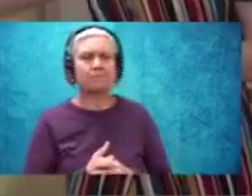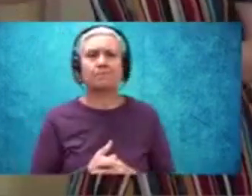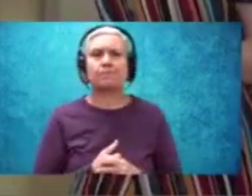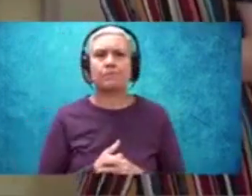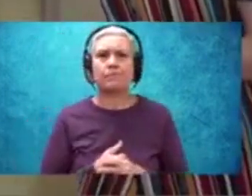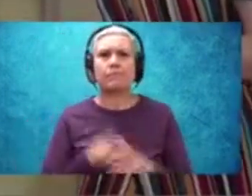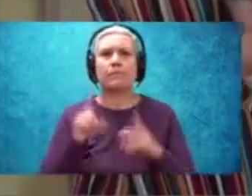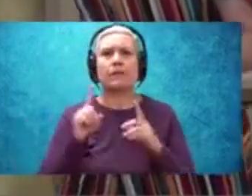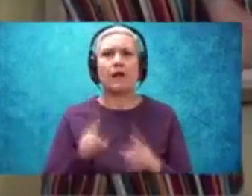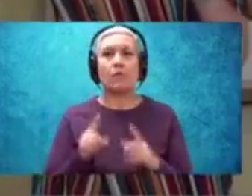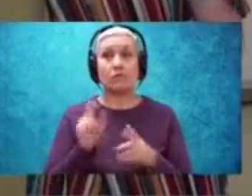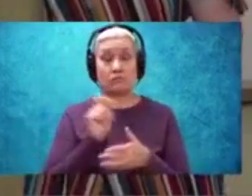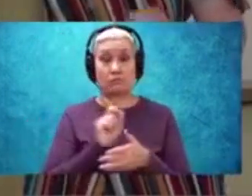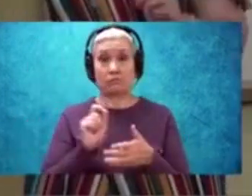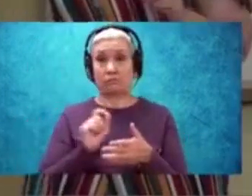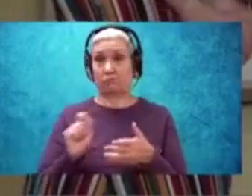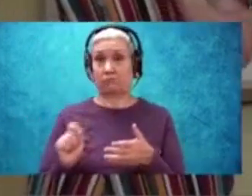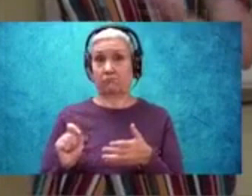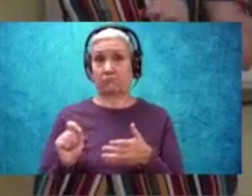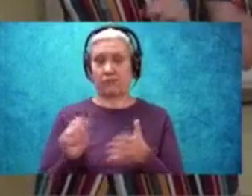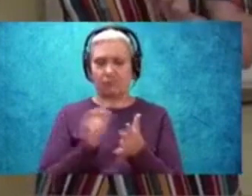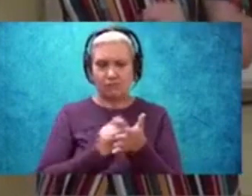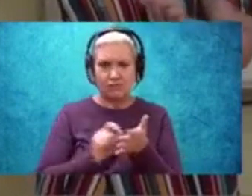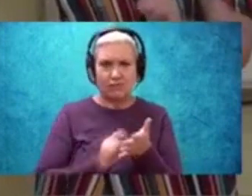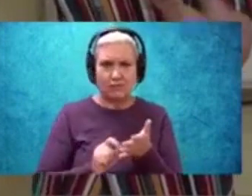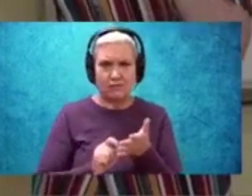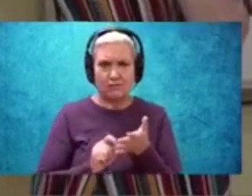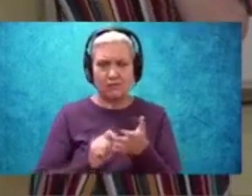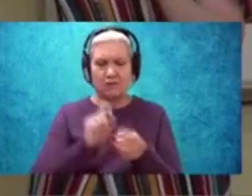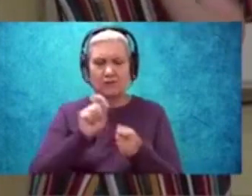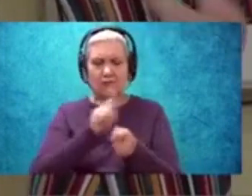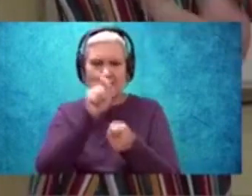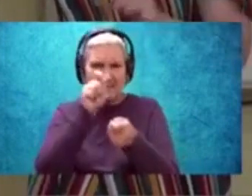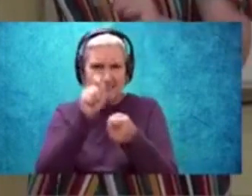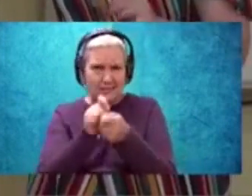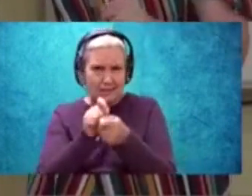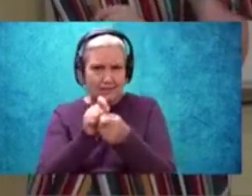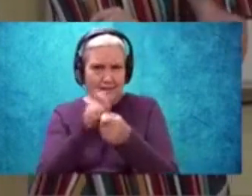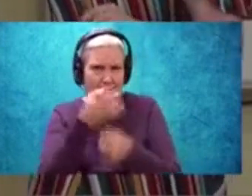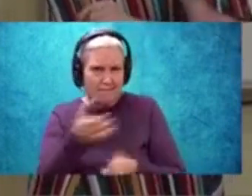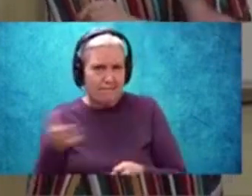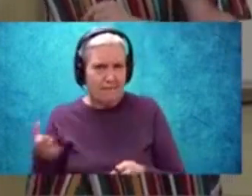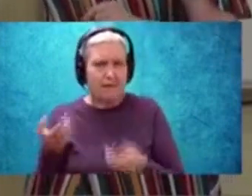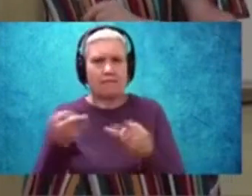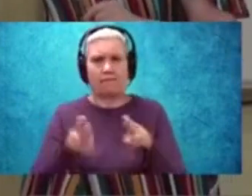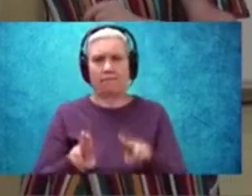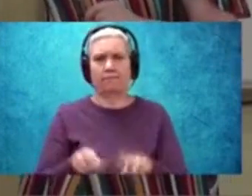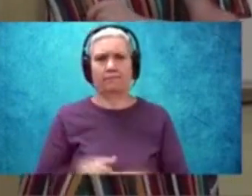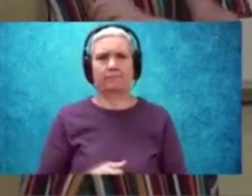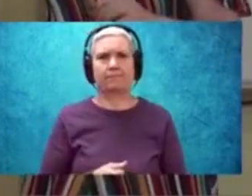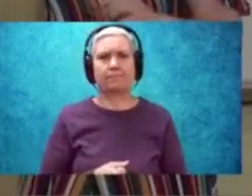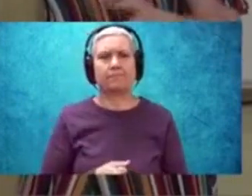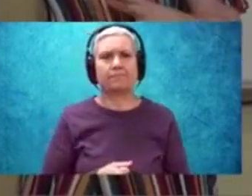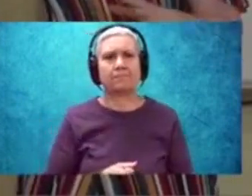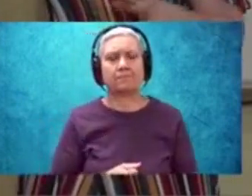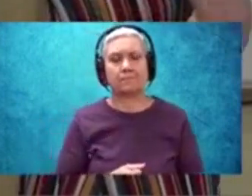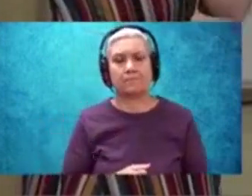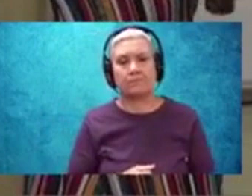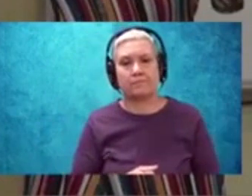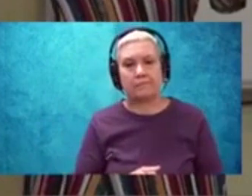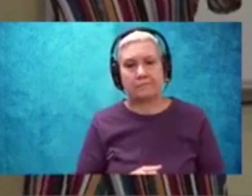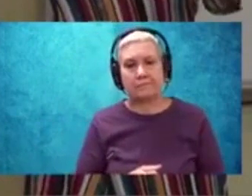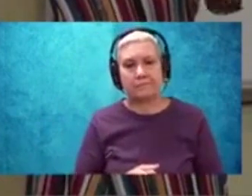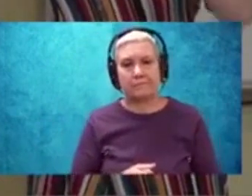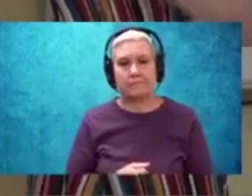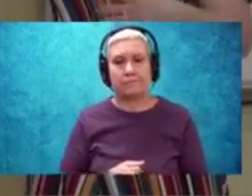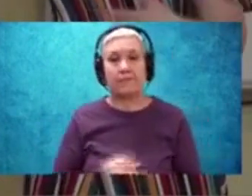and I want you to jot down what are some specific events that you see happening. And if you, in fact, this is your exercise